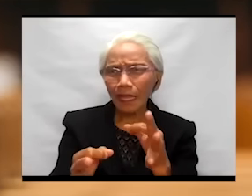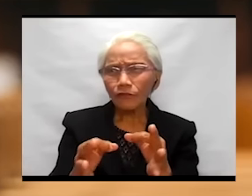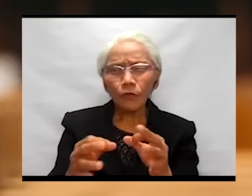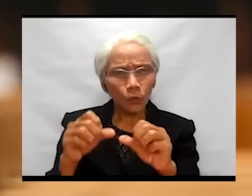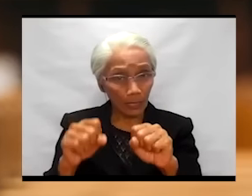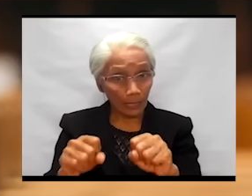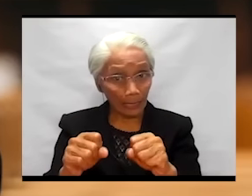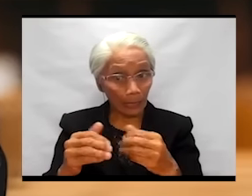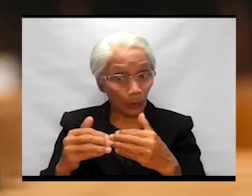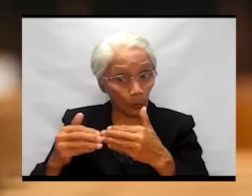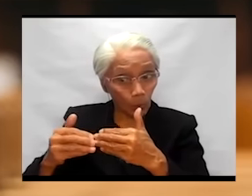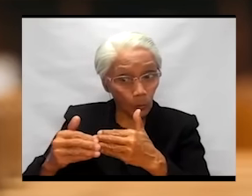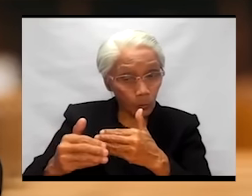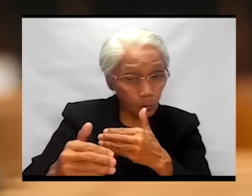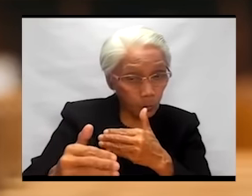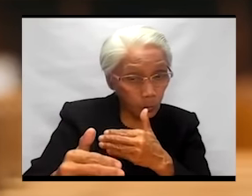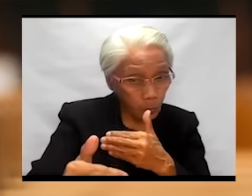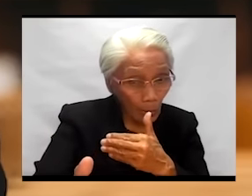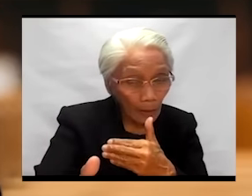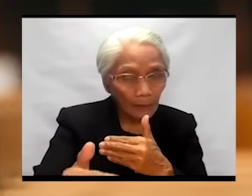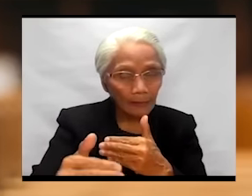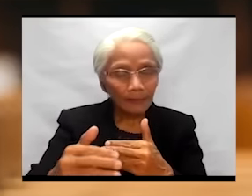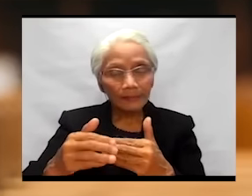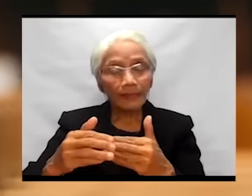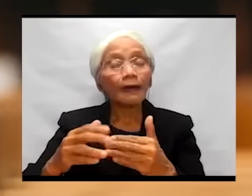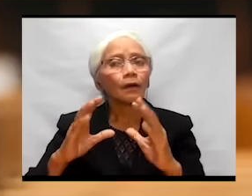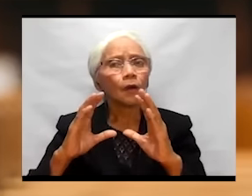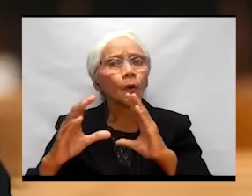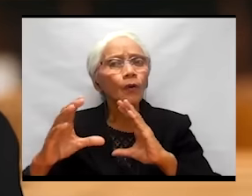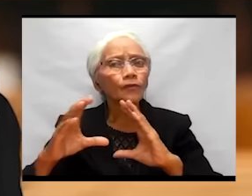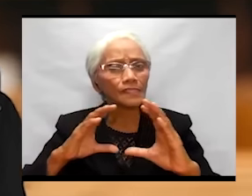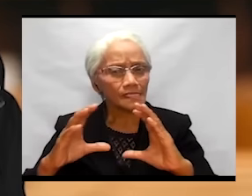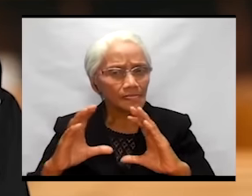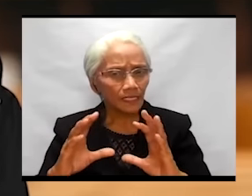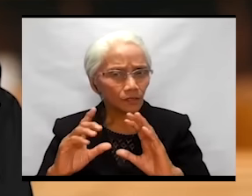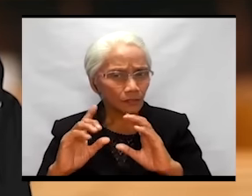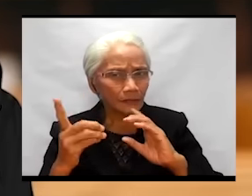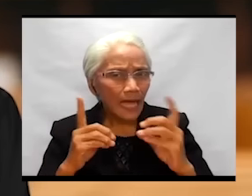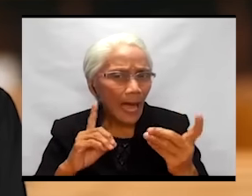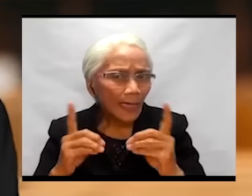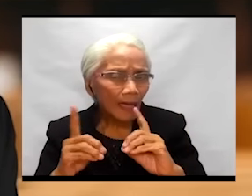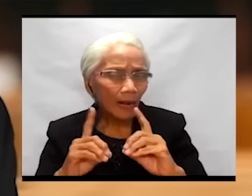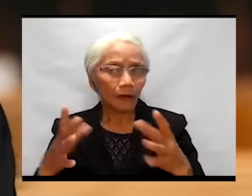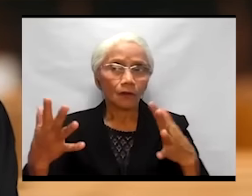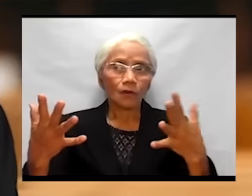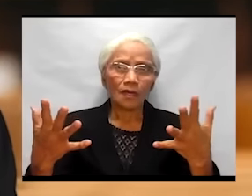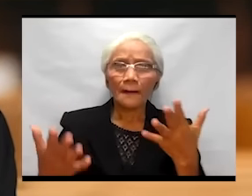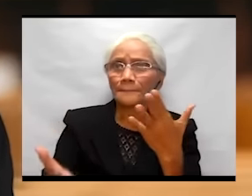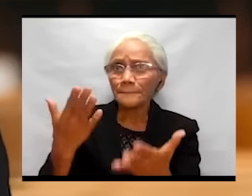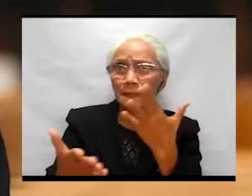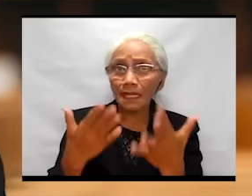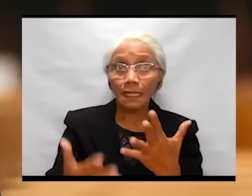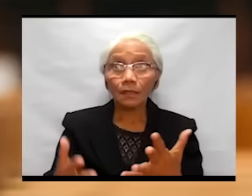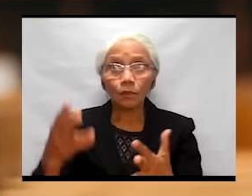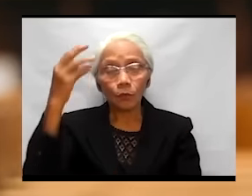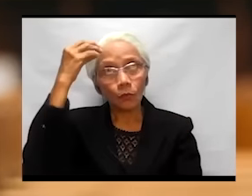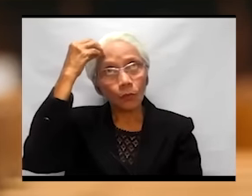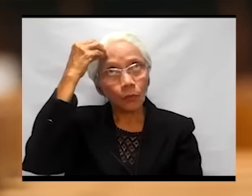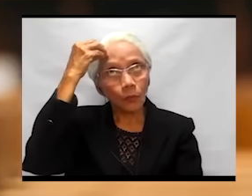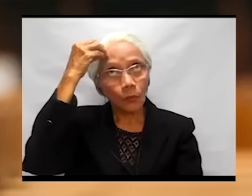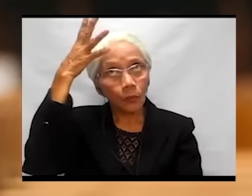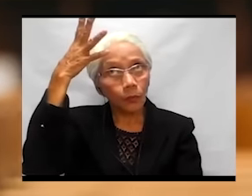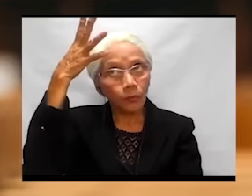if we can extend the dialogue, no? Parang, this was, siguro ito yung nangyayari sa isip ng